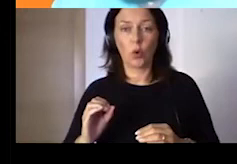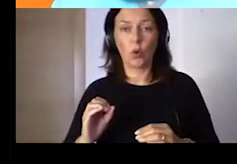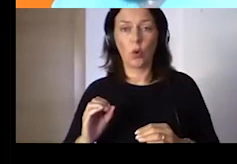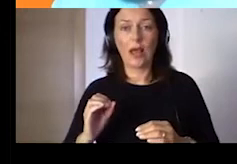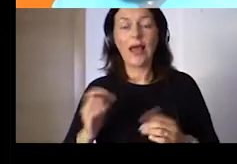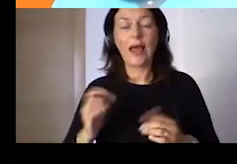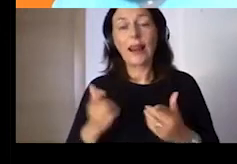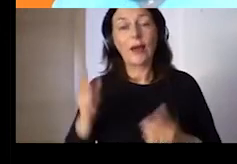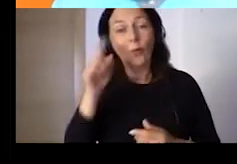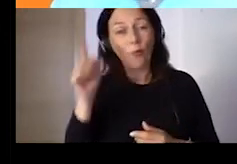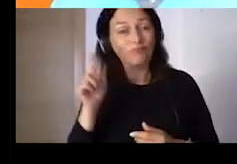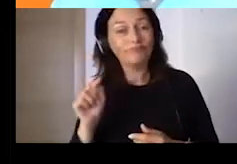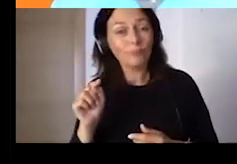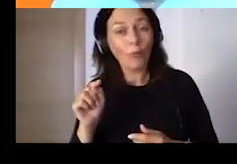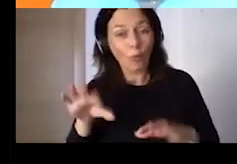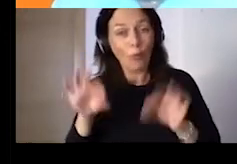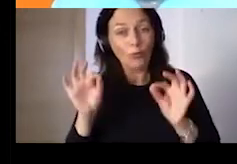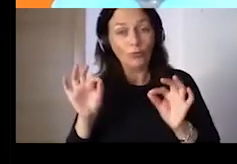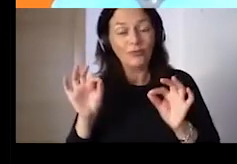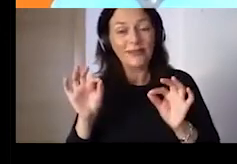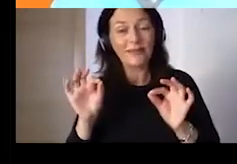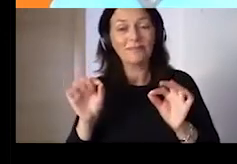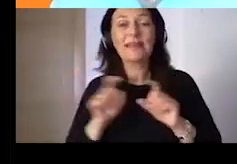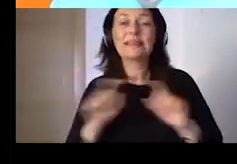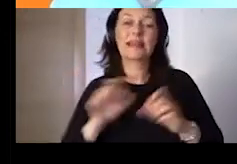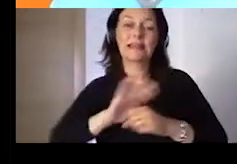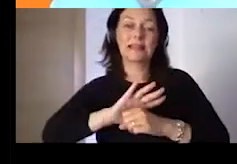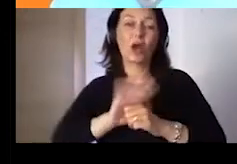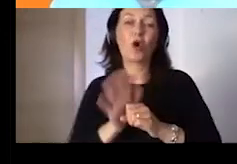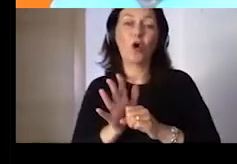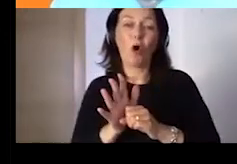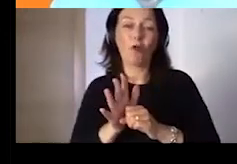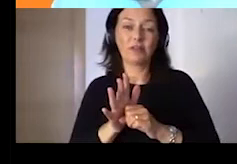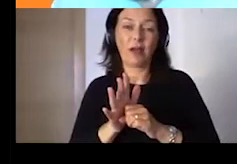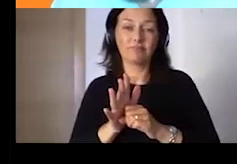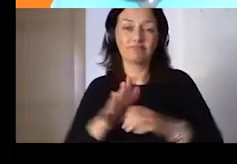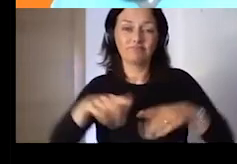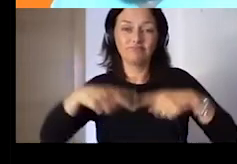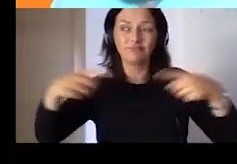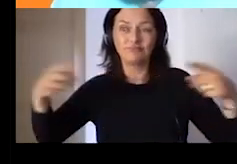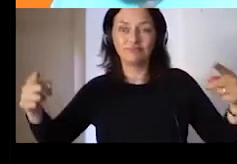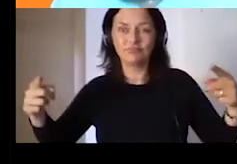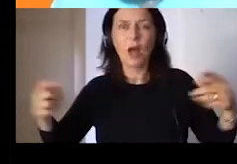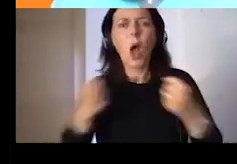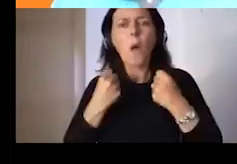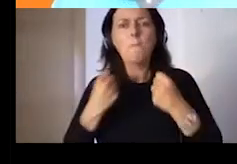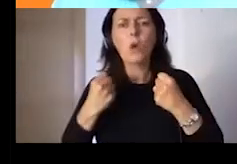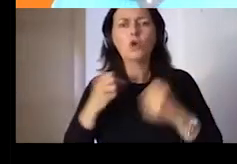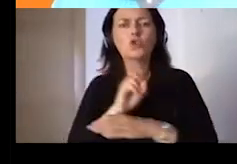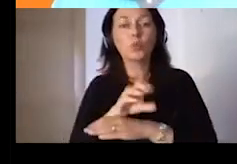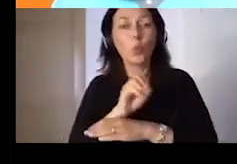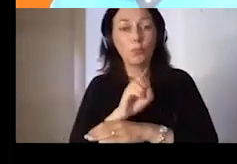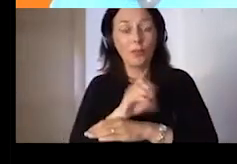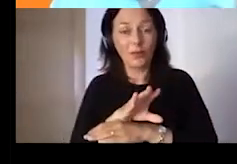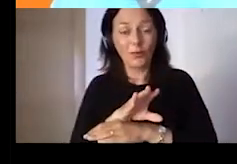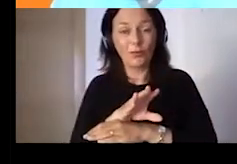actually impacted in a very, very meaningful and transversal way in the use of the